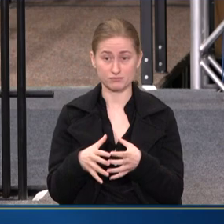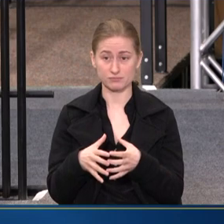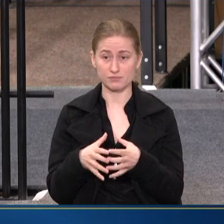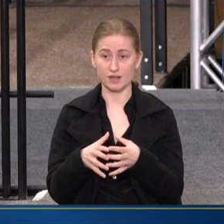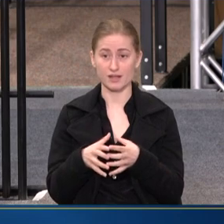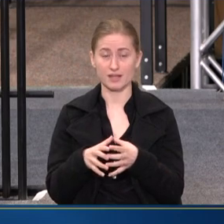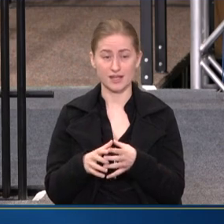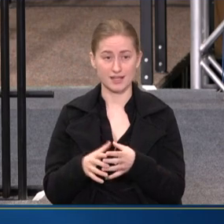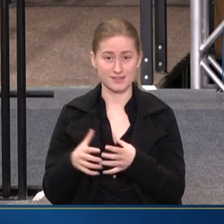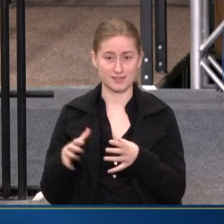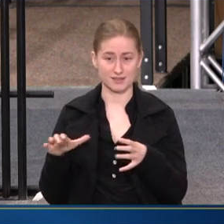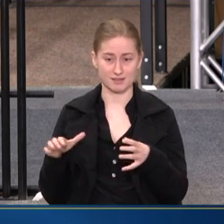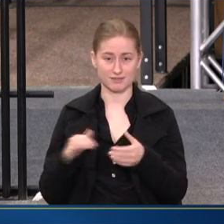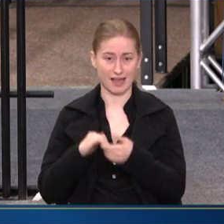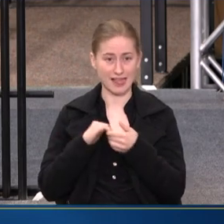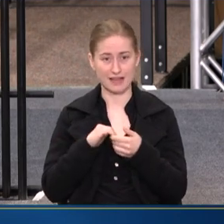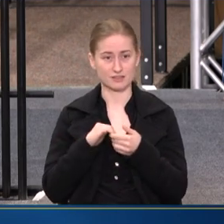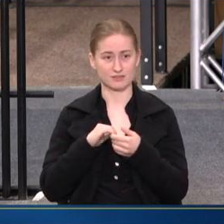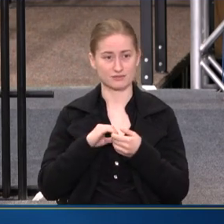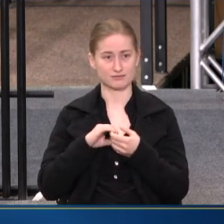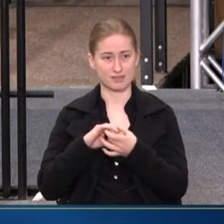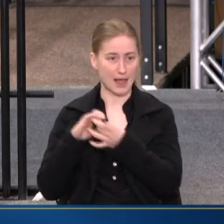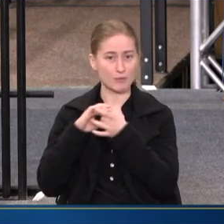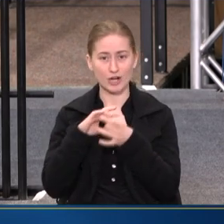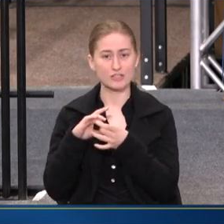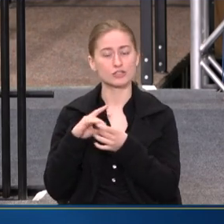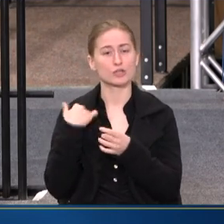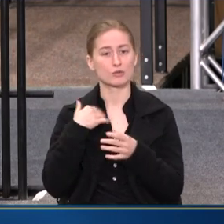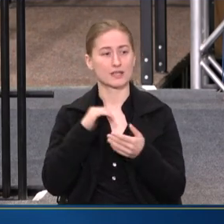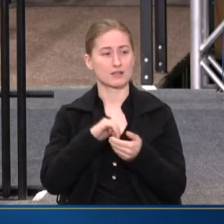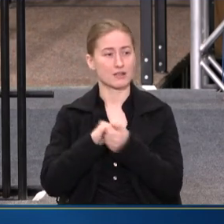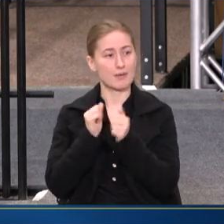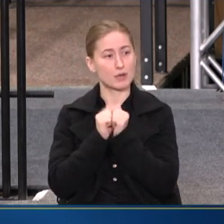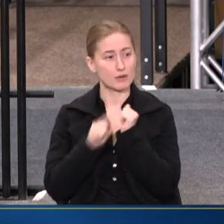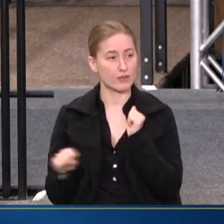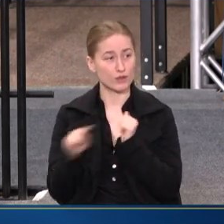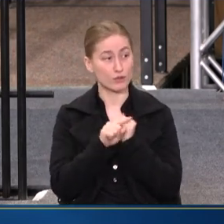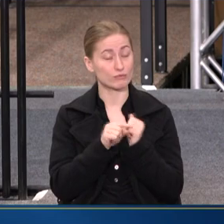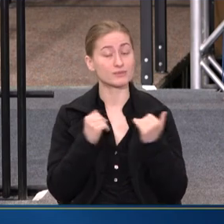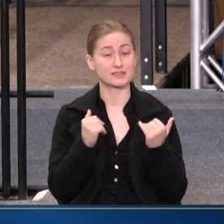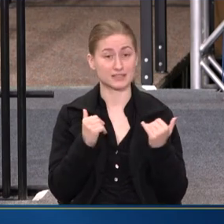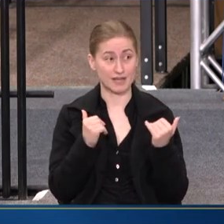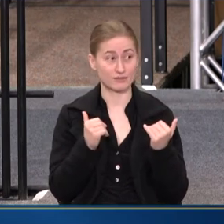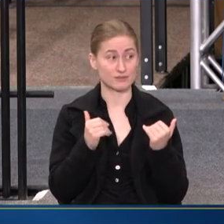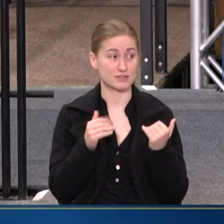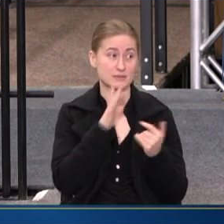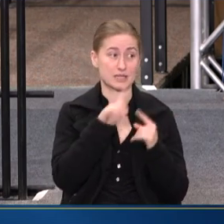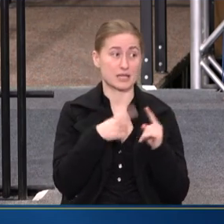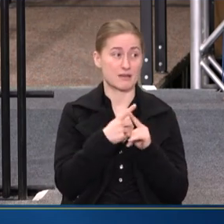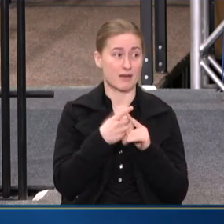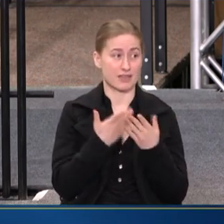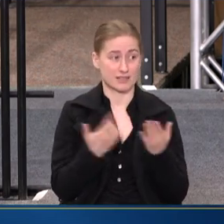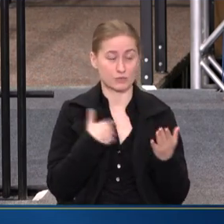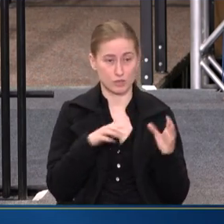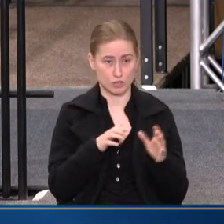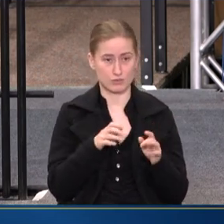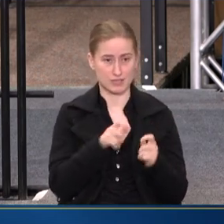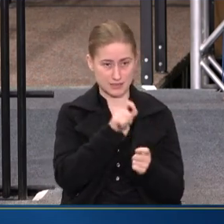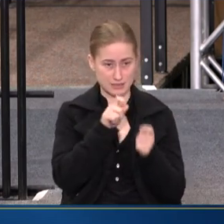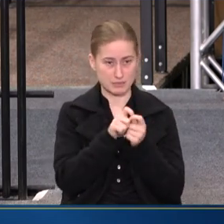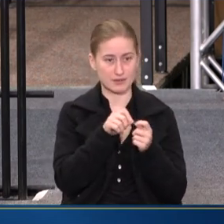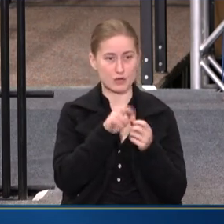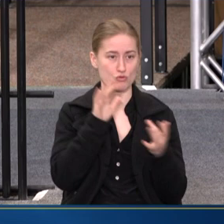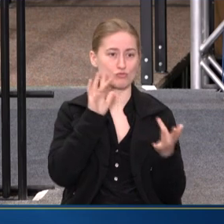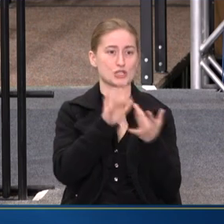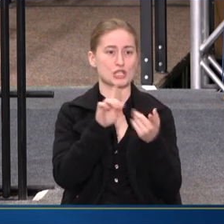COLLECTIVE. AND IT IS A COLLABORATOR. SO WE COLLABORATE WITH YOU. NOW SPEAKING TO WHAT WE'RE DOING EXPLICITLY IN TERMS OF IN